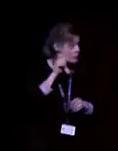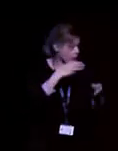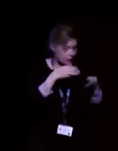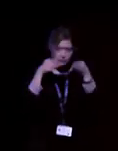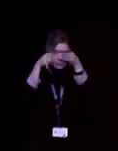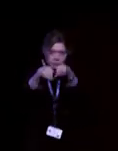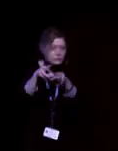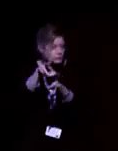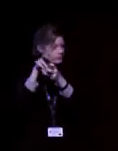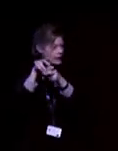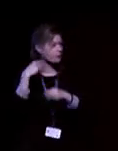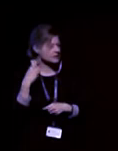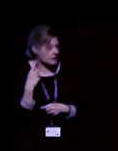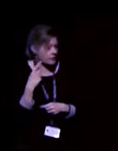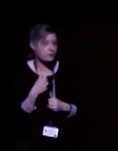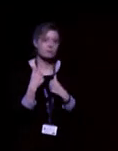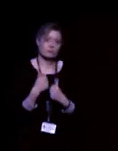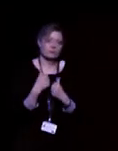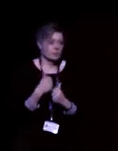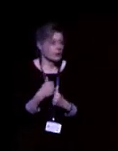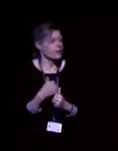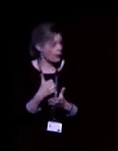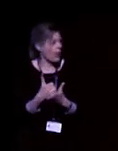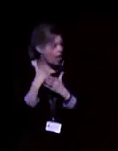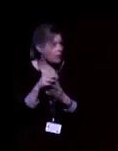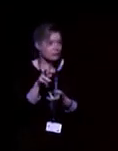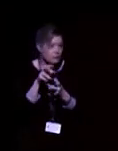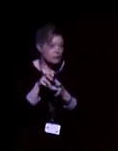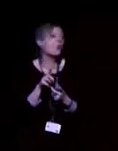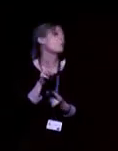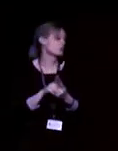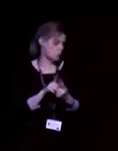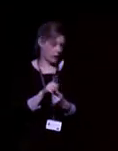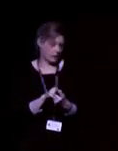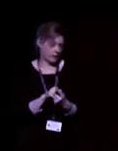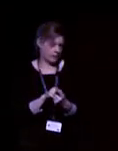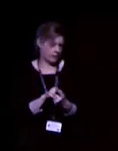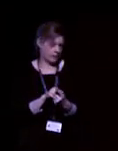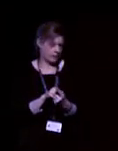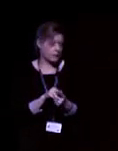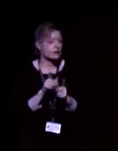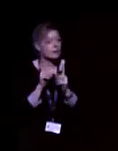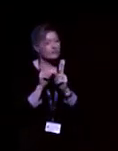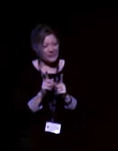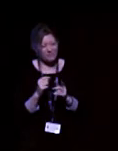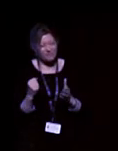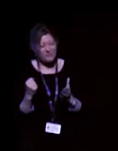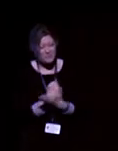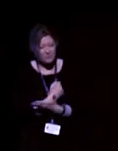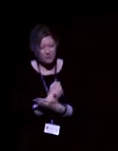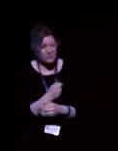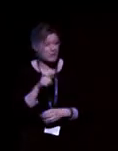person. And that will help you to hear when you're trying to speak one-to-one with somebody. But unfortunately,